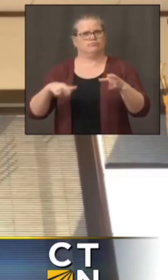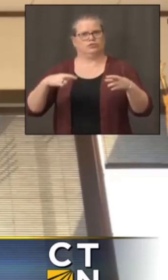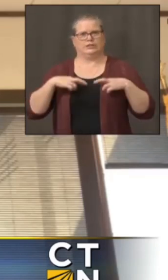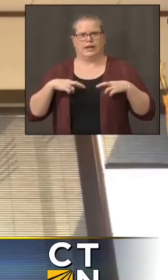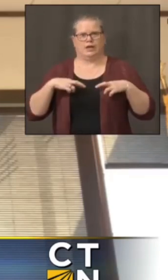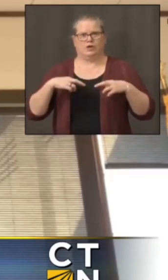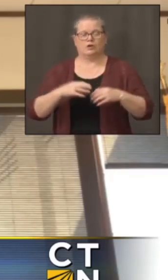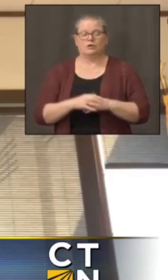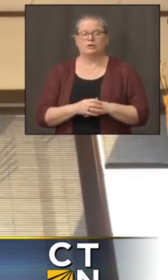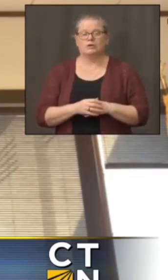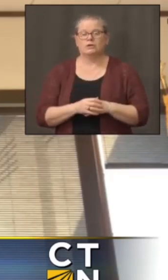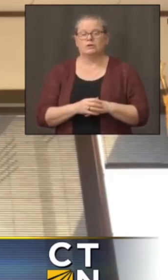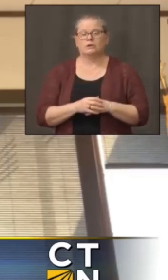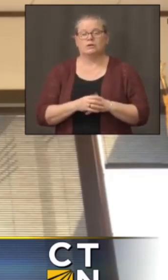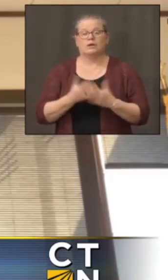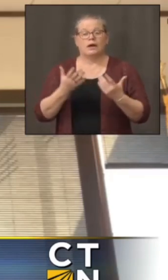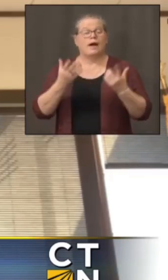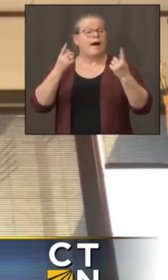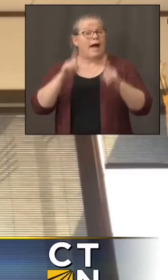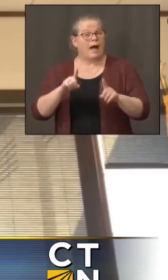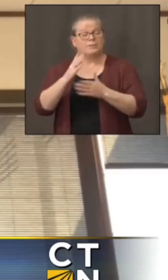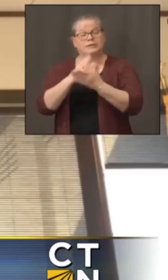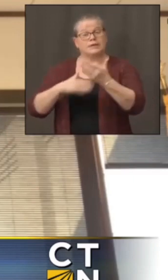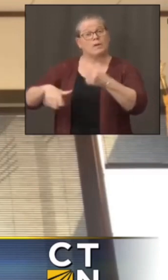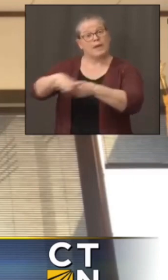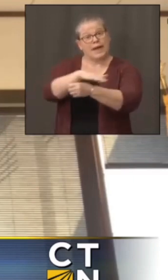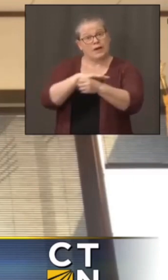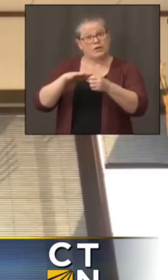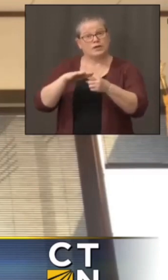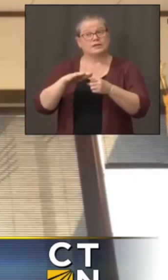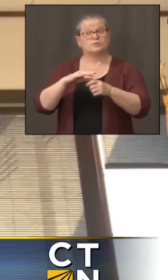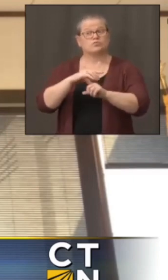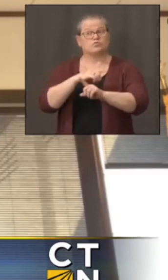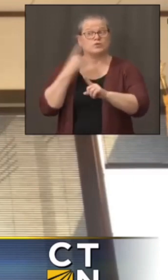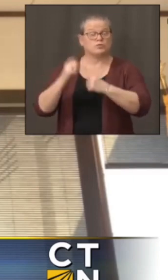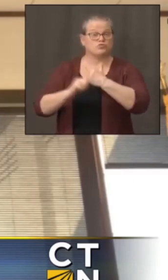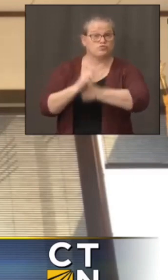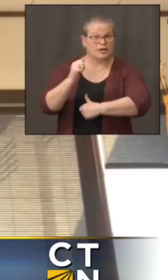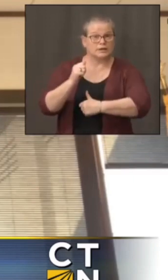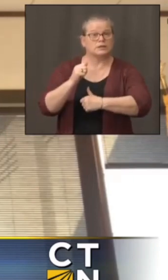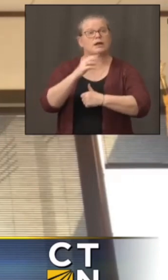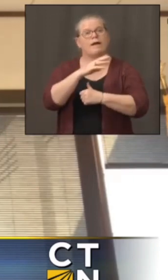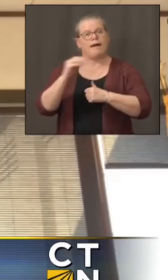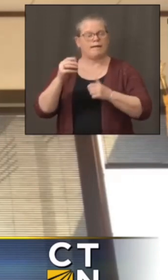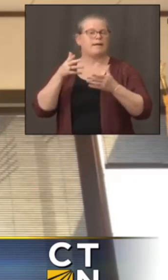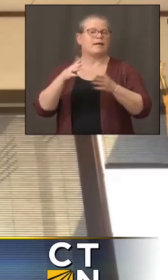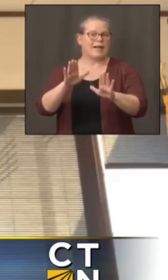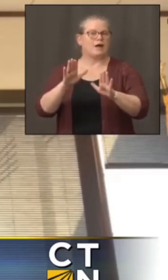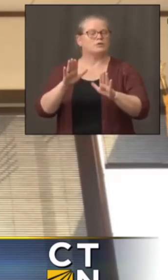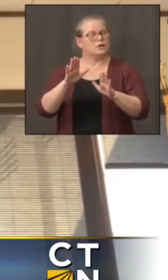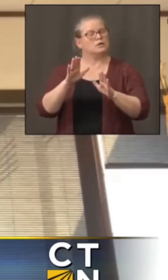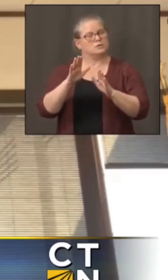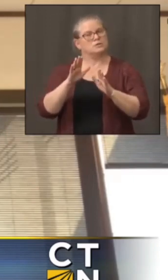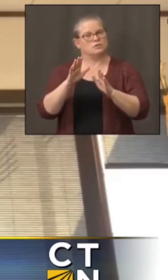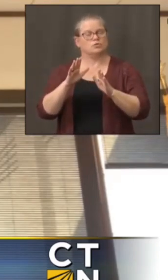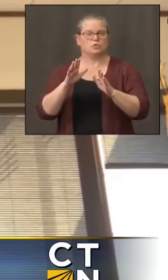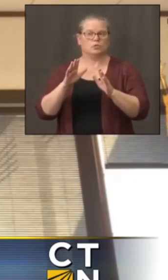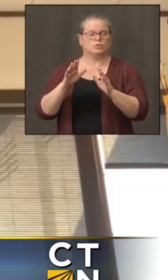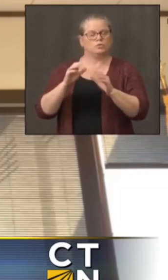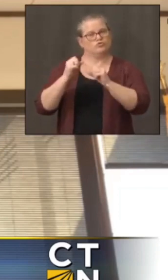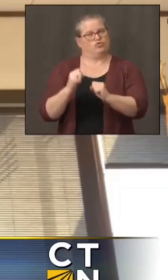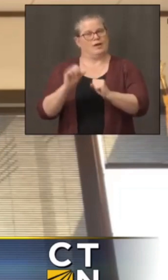of those areas where we have some risk and using that as an opportunity to strengthen operations throughout the state agency. So nothing